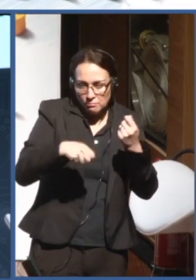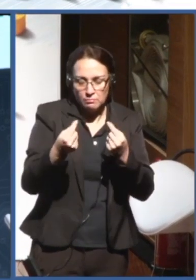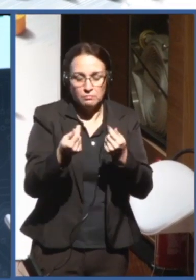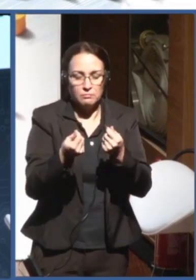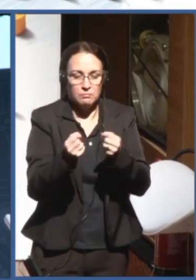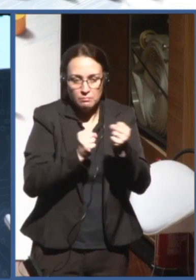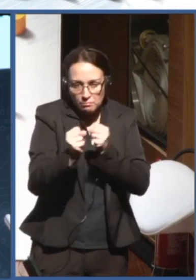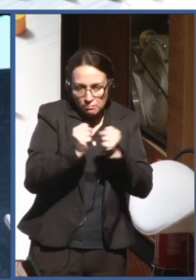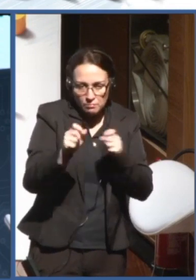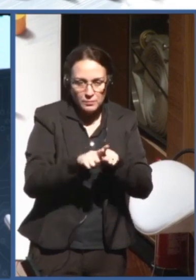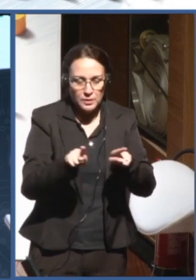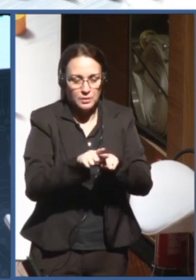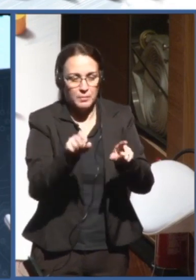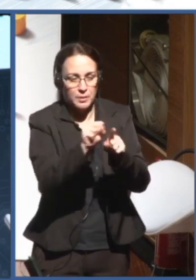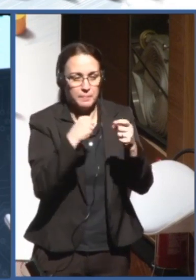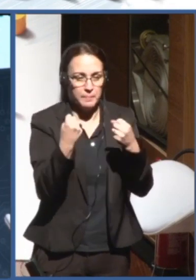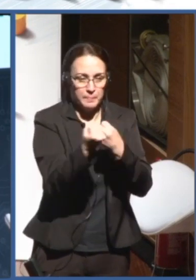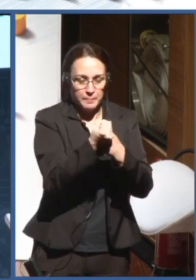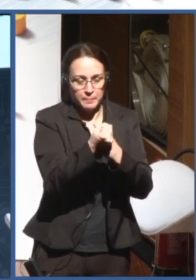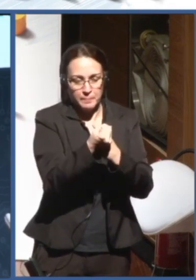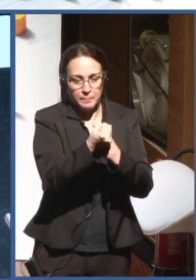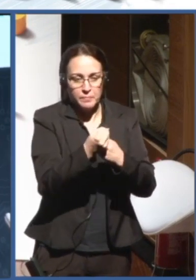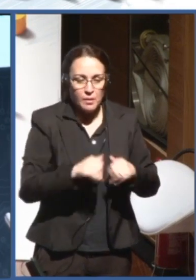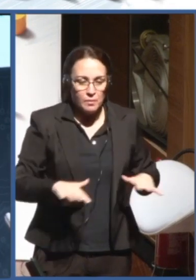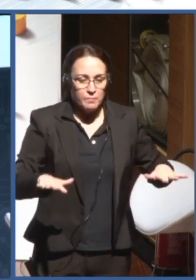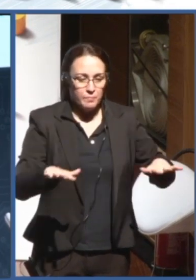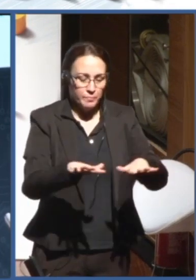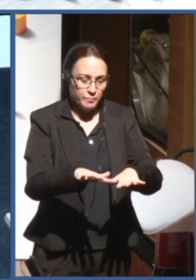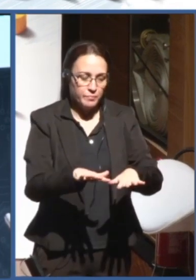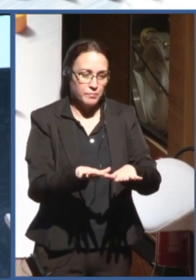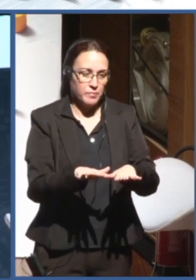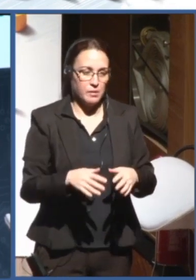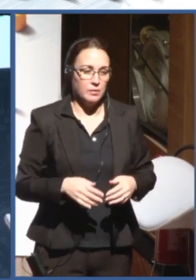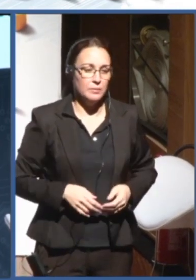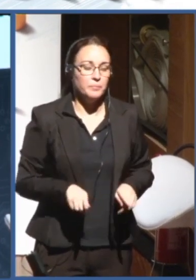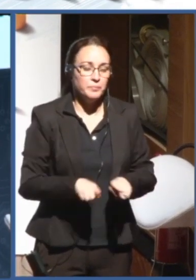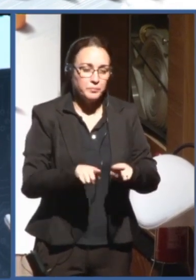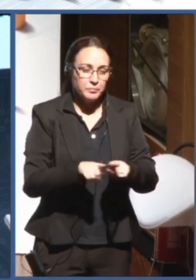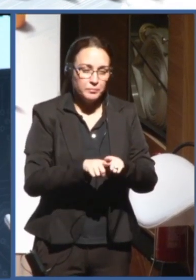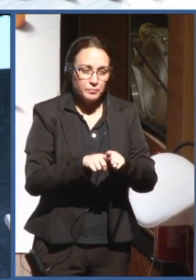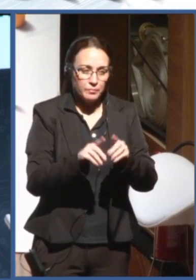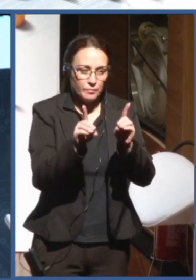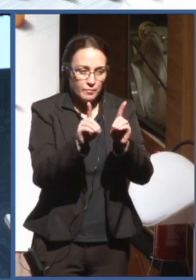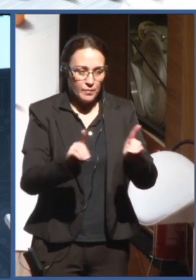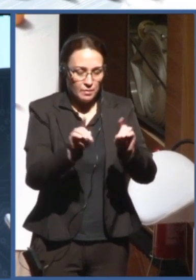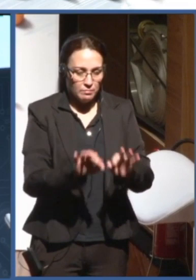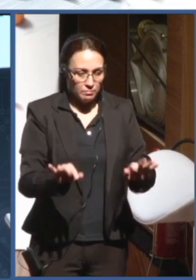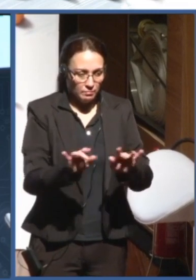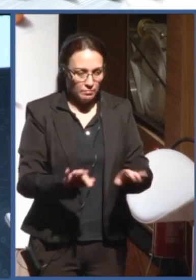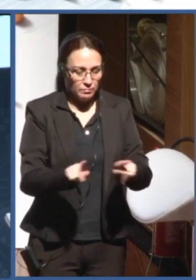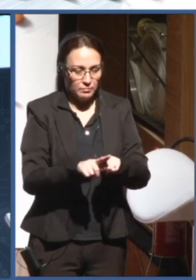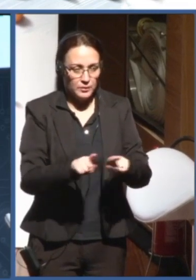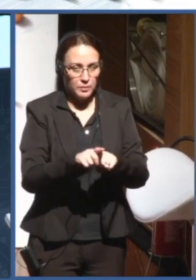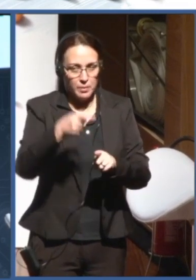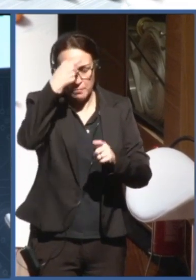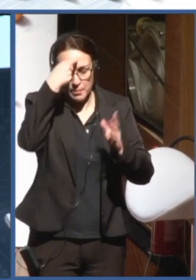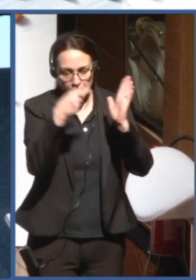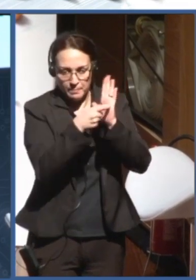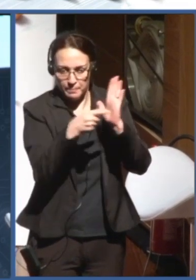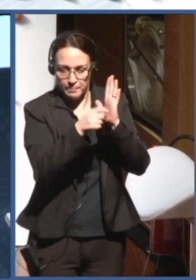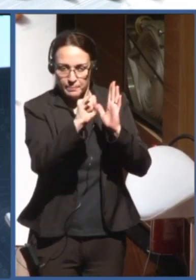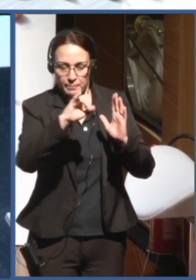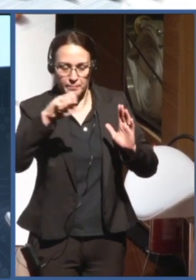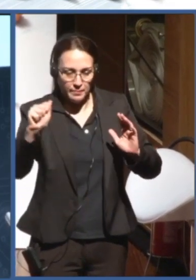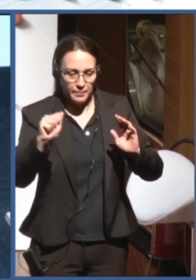works on the digital transformation and therefore also on the topics of artificial intelligence. In that